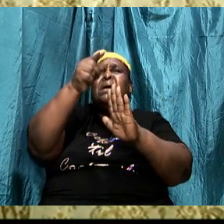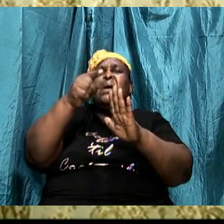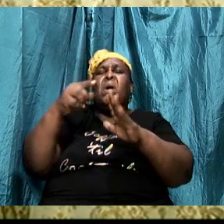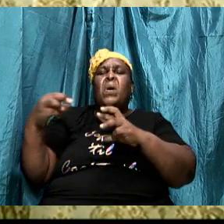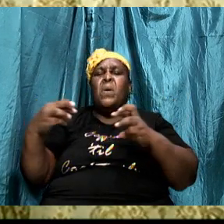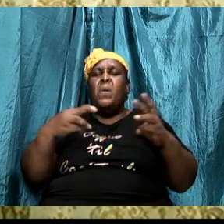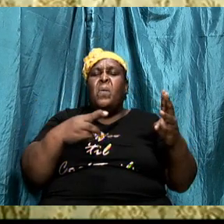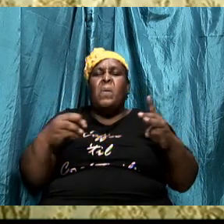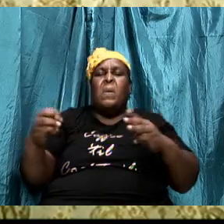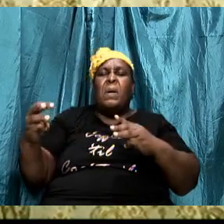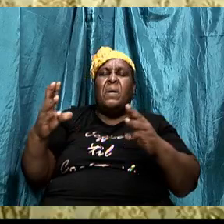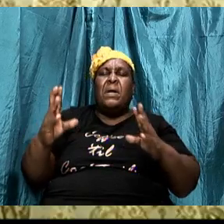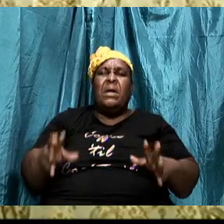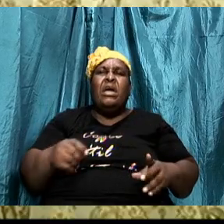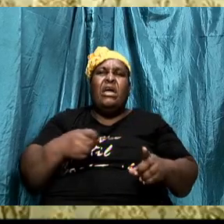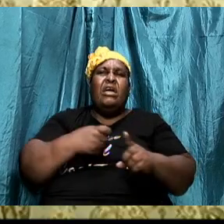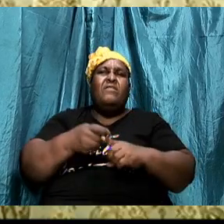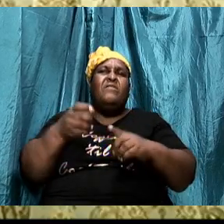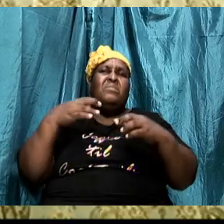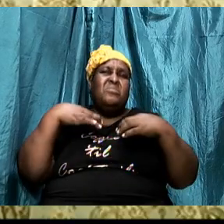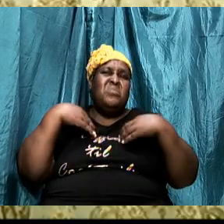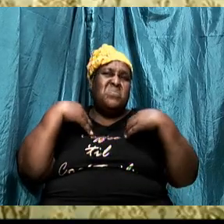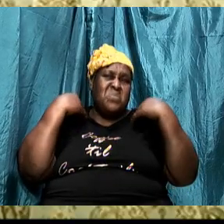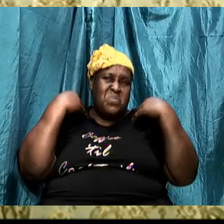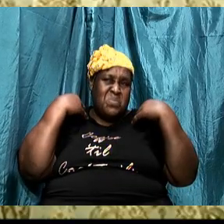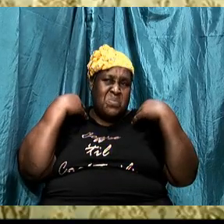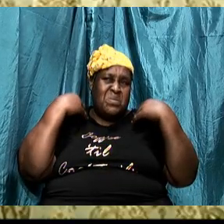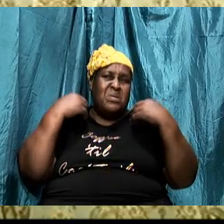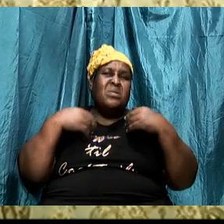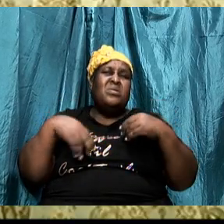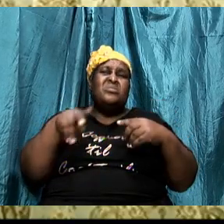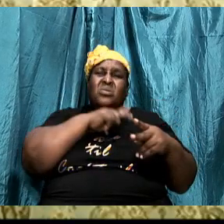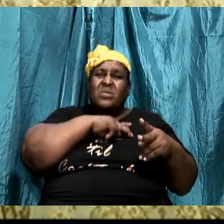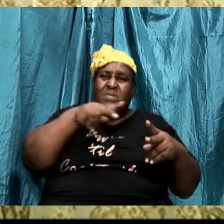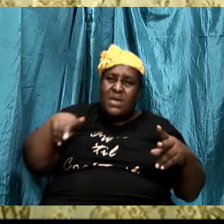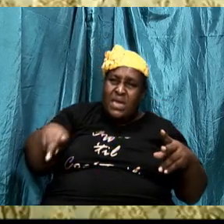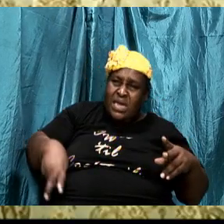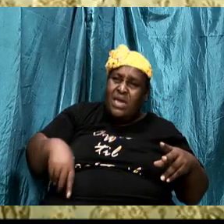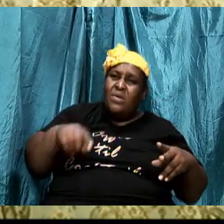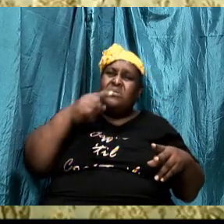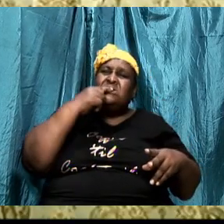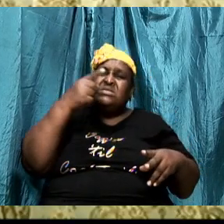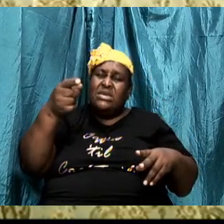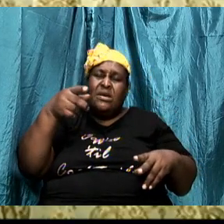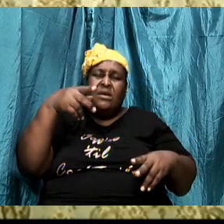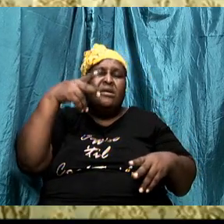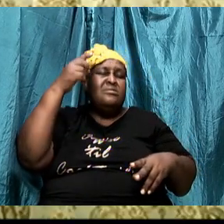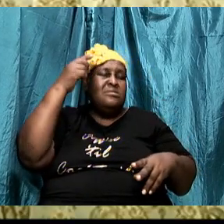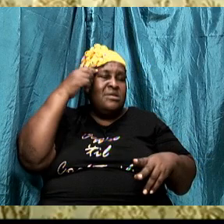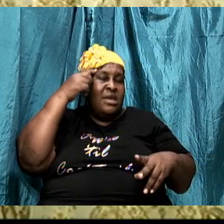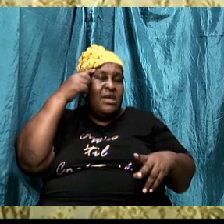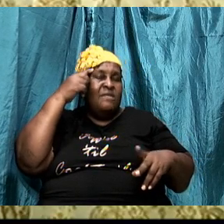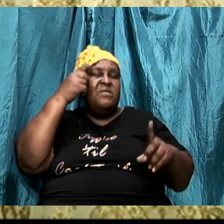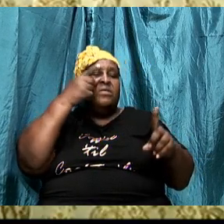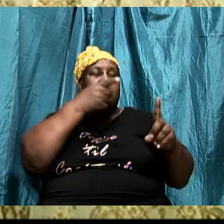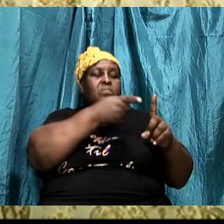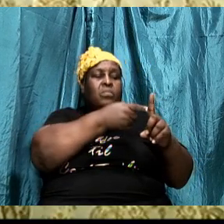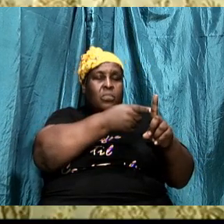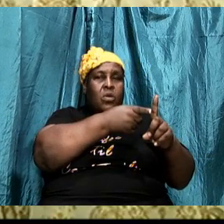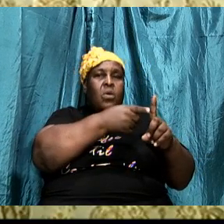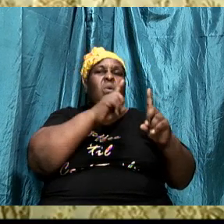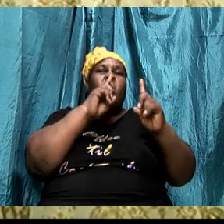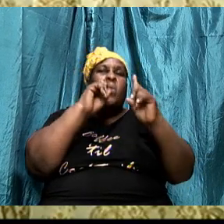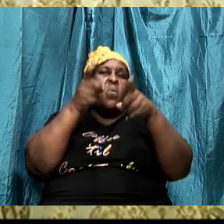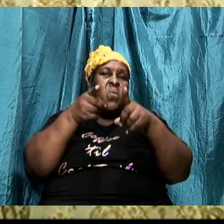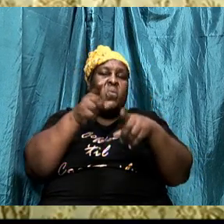So, in sarcasm, I believe that the king was saying, Go and the Lord be with thee. Because, in the back of his